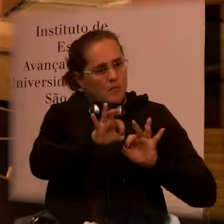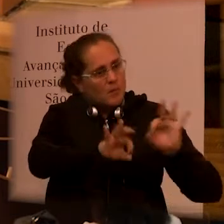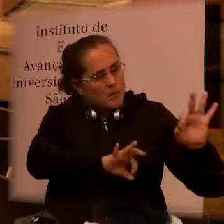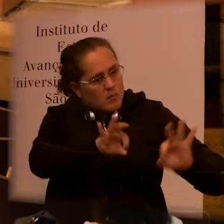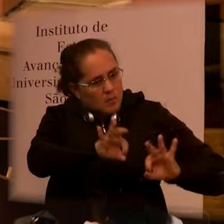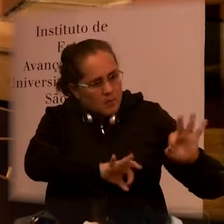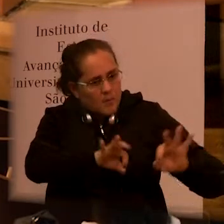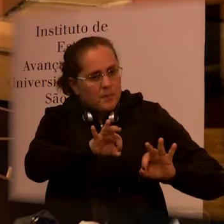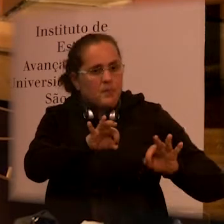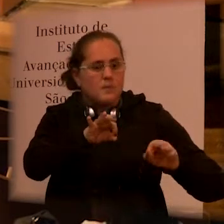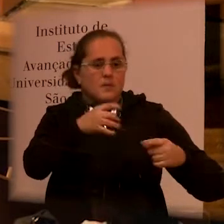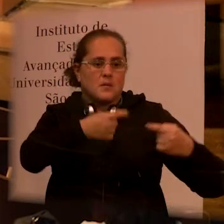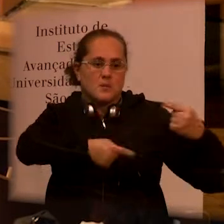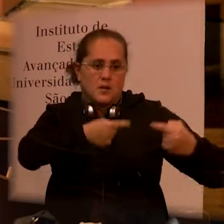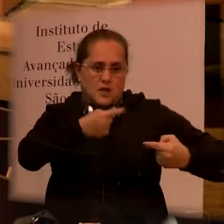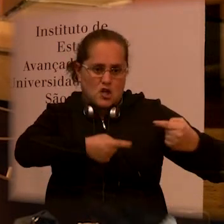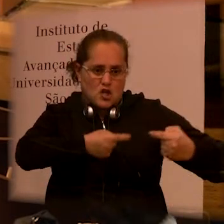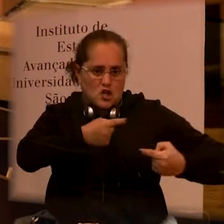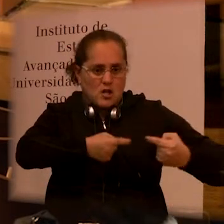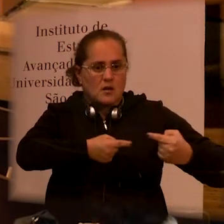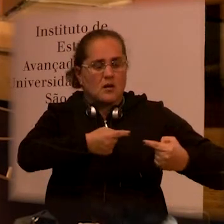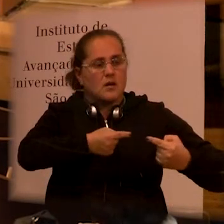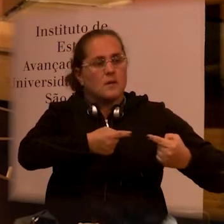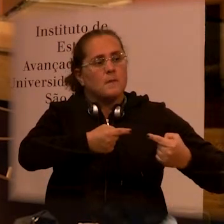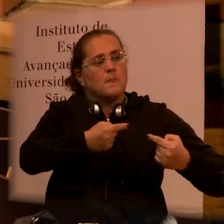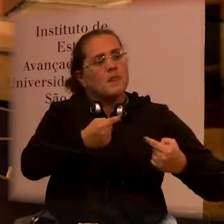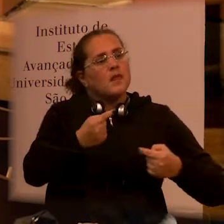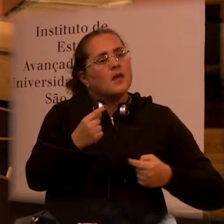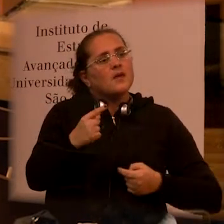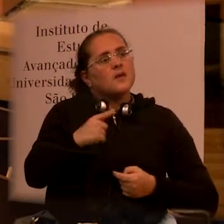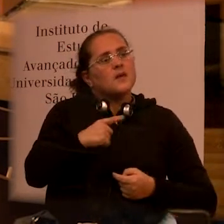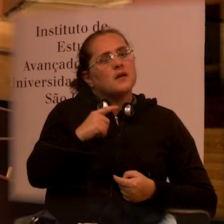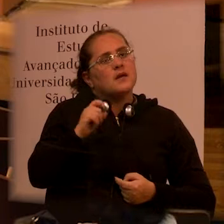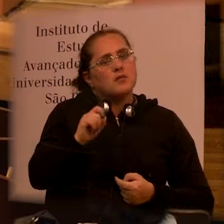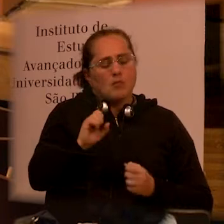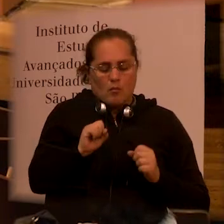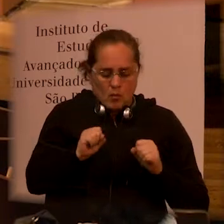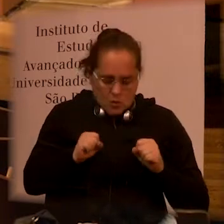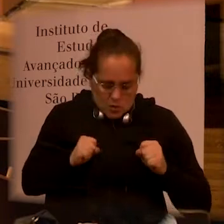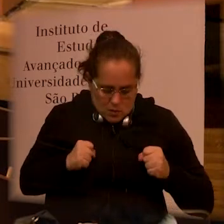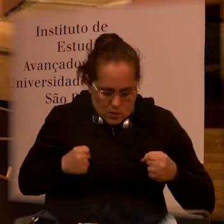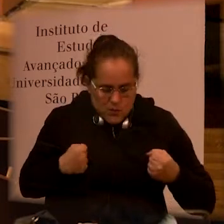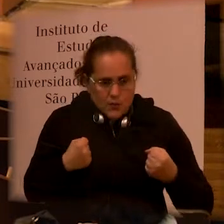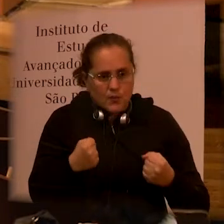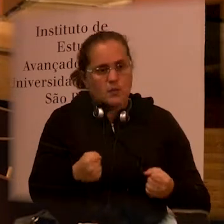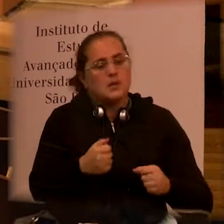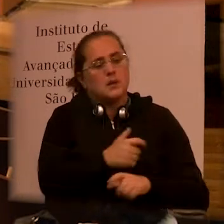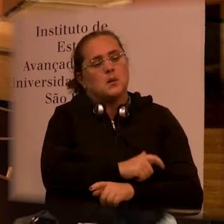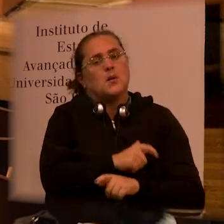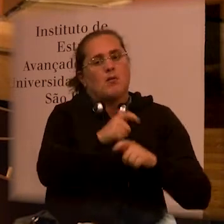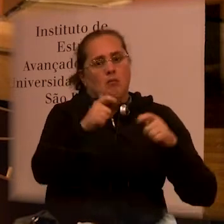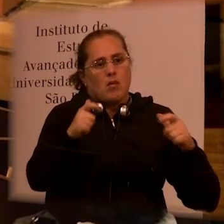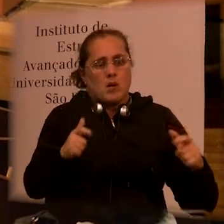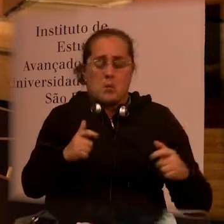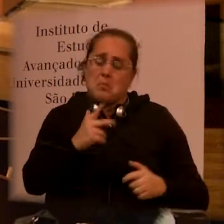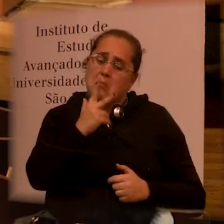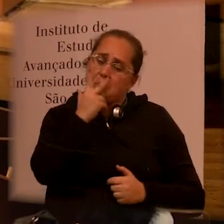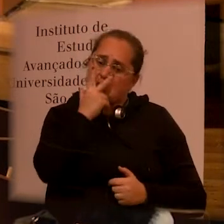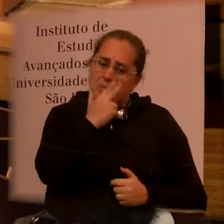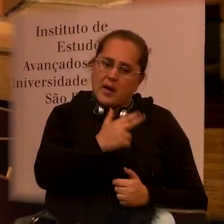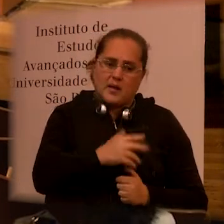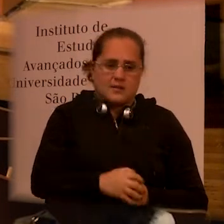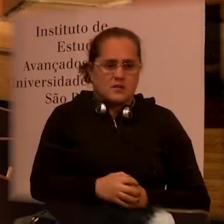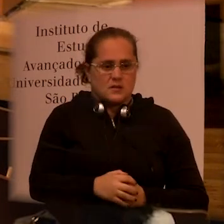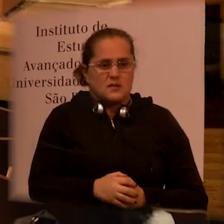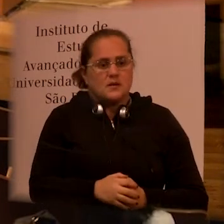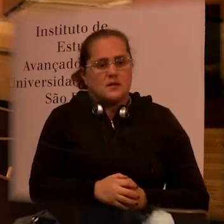would involve developing this policy which involves actually a